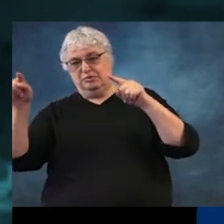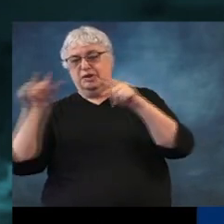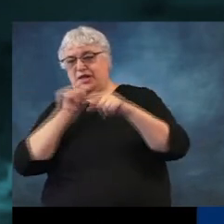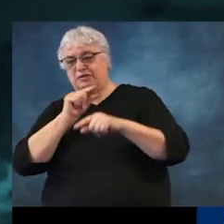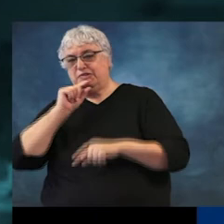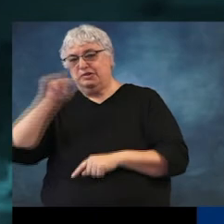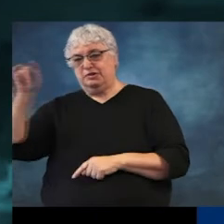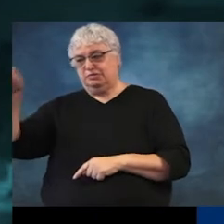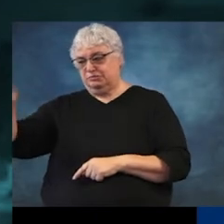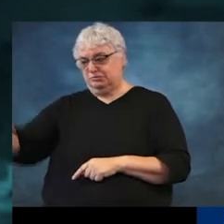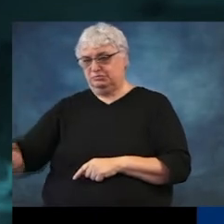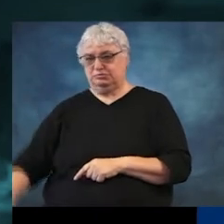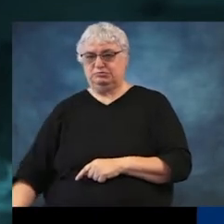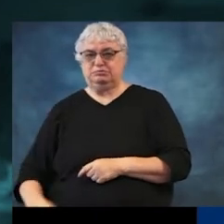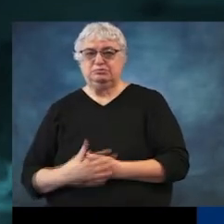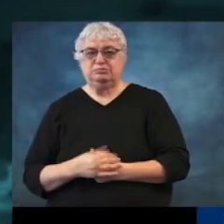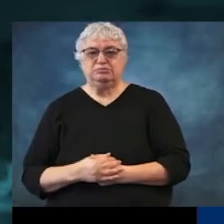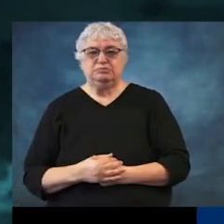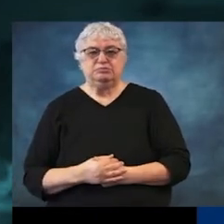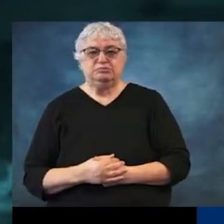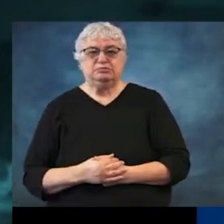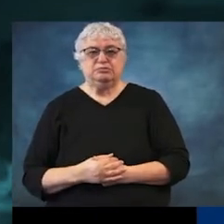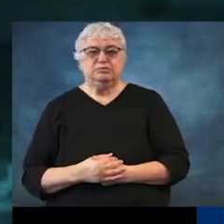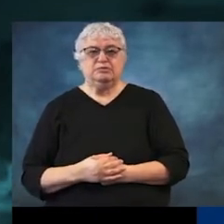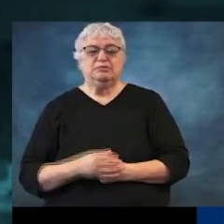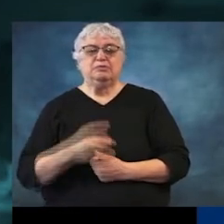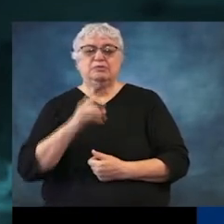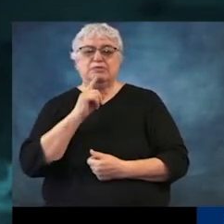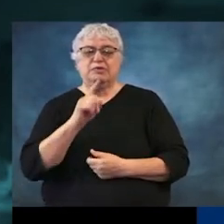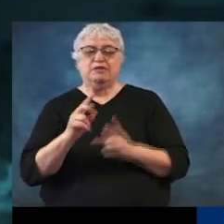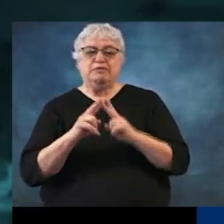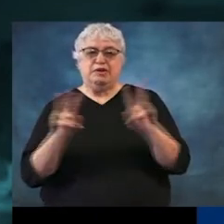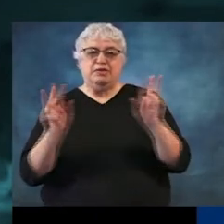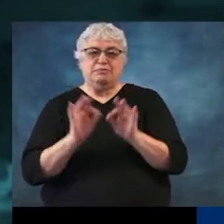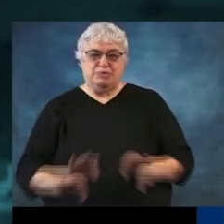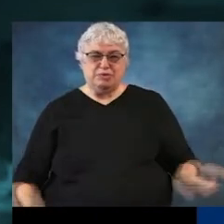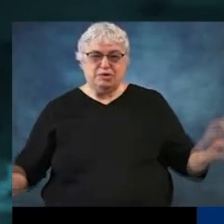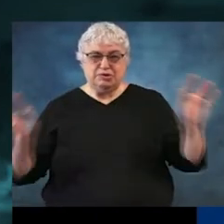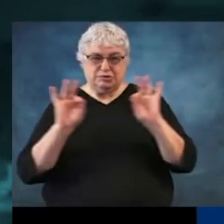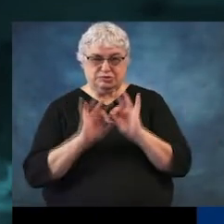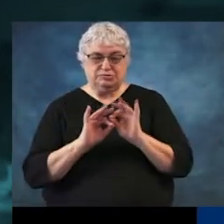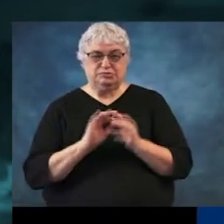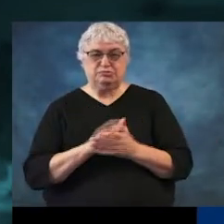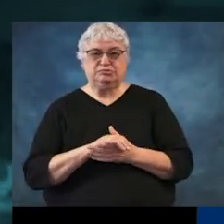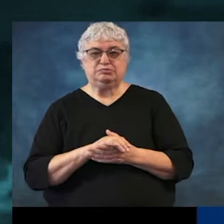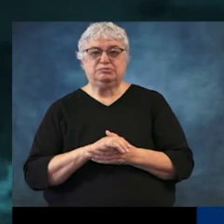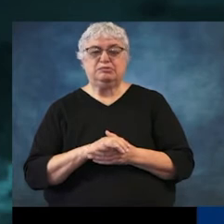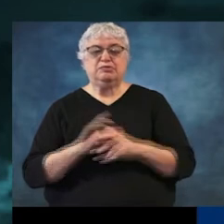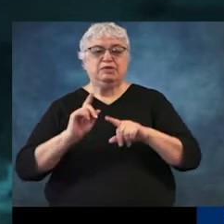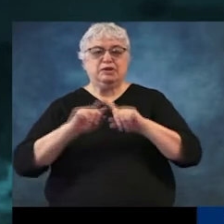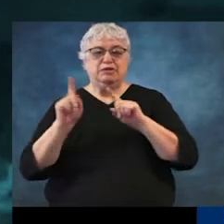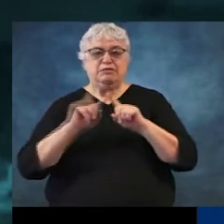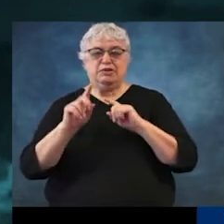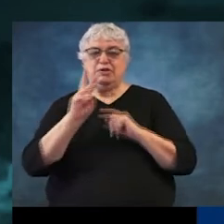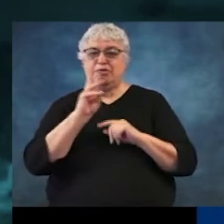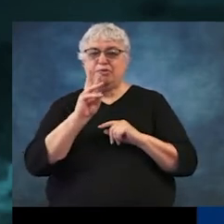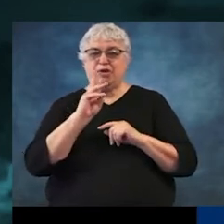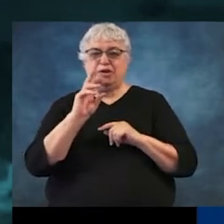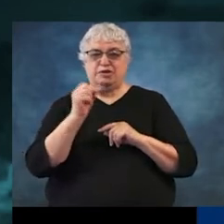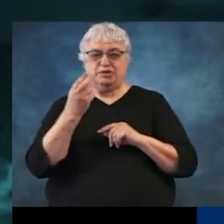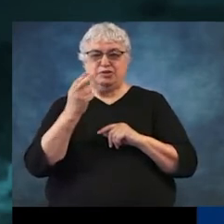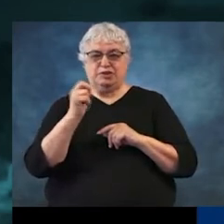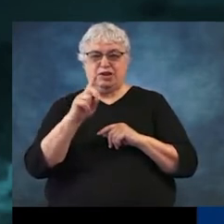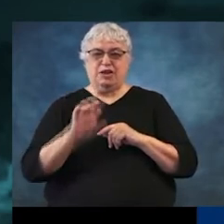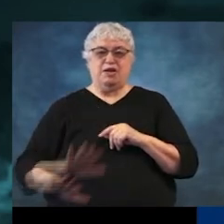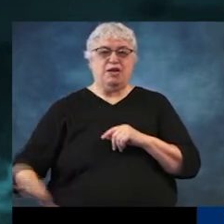Galveston Bay through the San Jacinto River. So it's really kind of important to understand all the different watersheds across